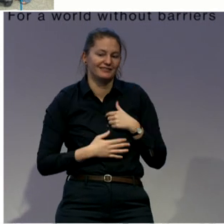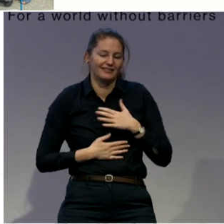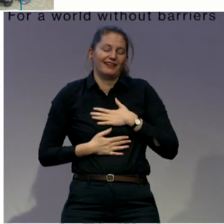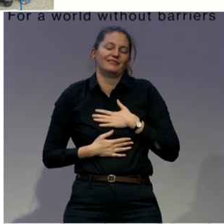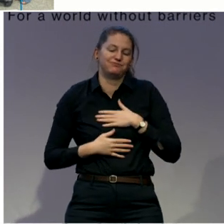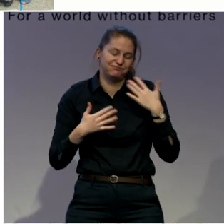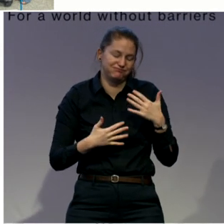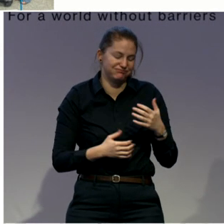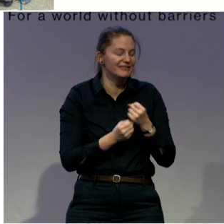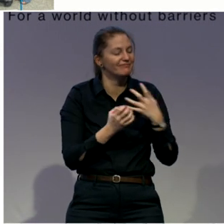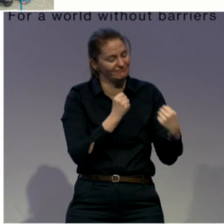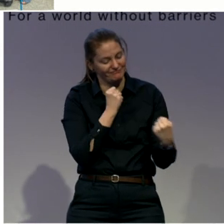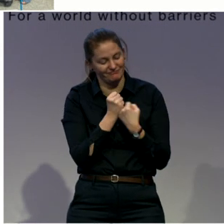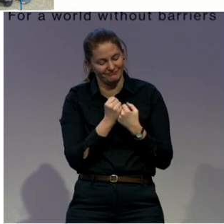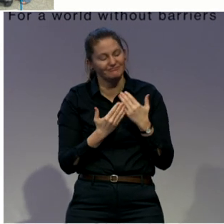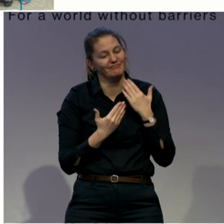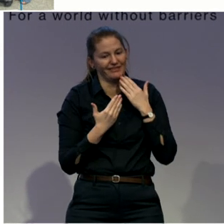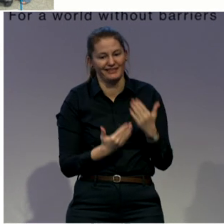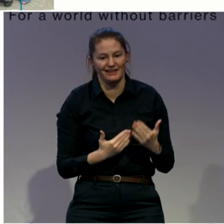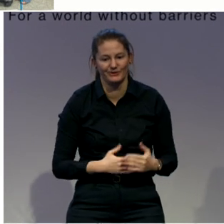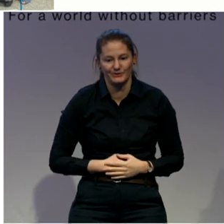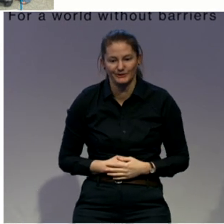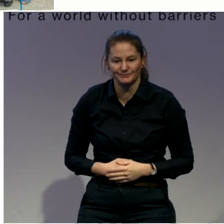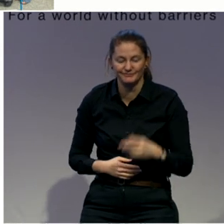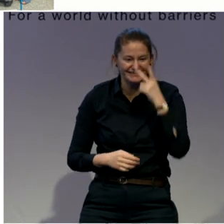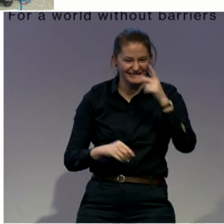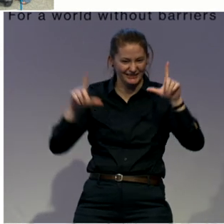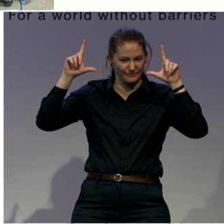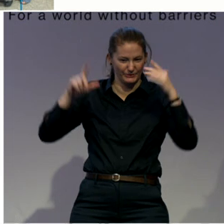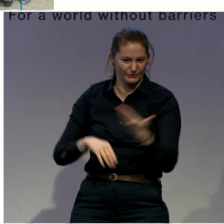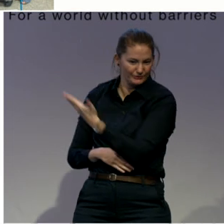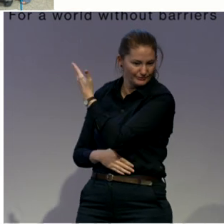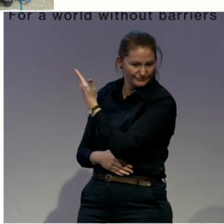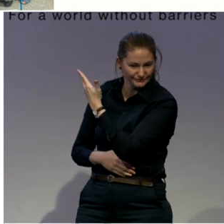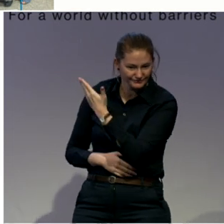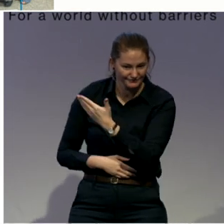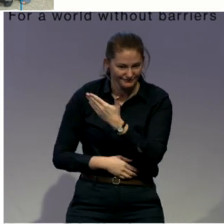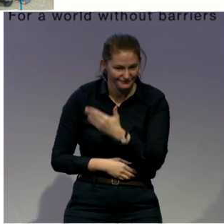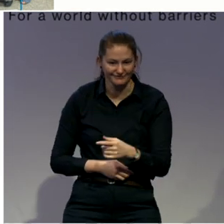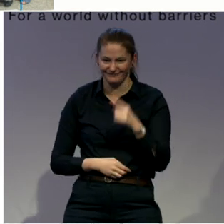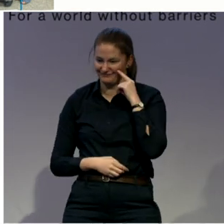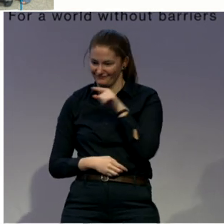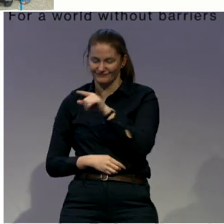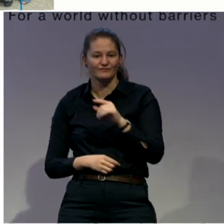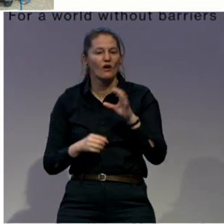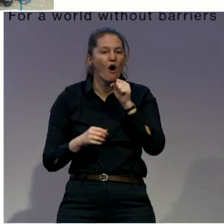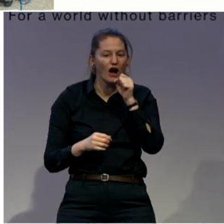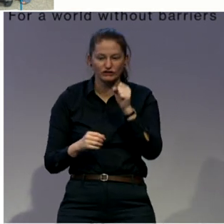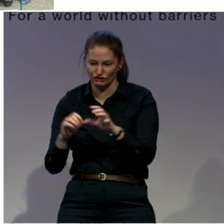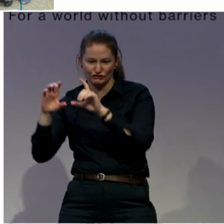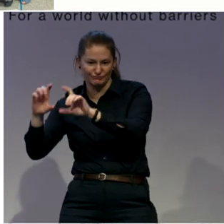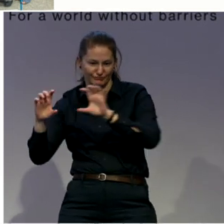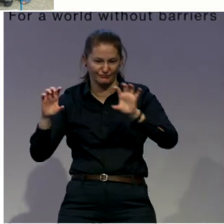Now on the screen in front of you, there are three large orange arrows, and they're divided up into steps, and I'm going to go through each one.